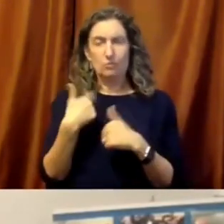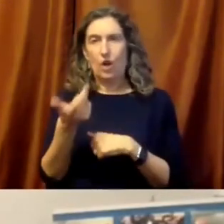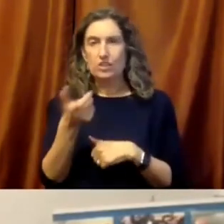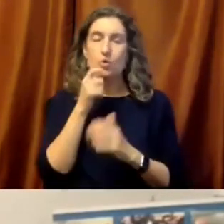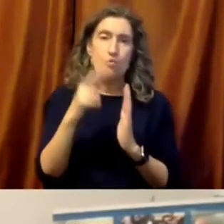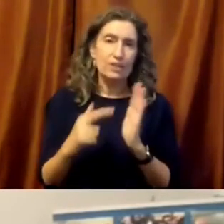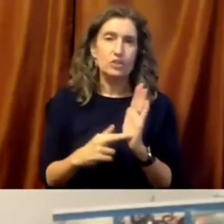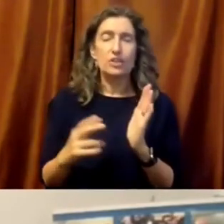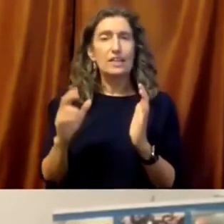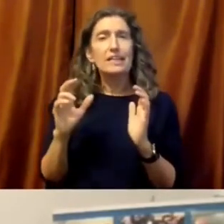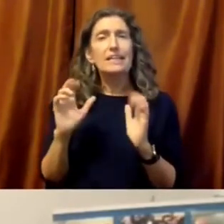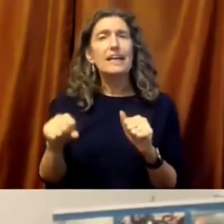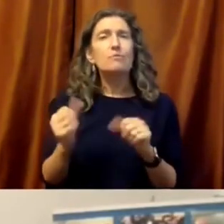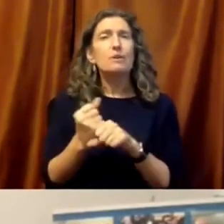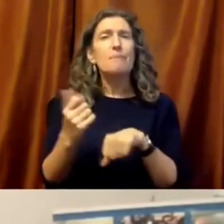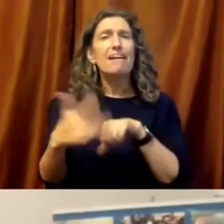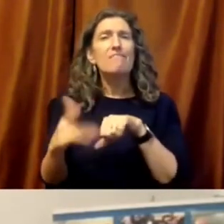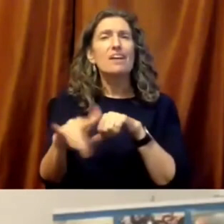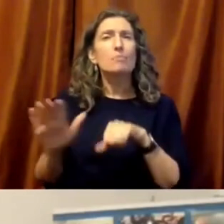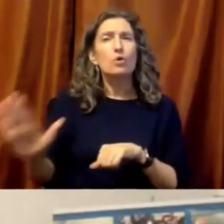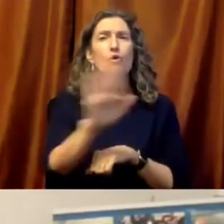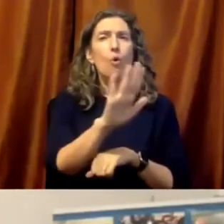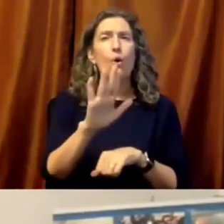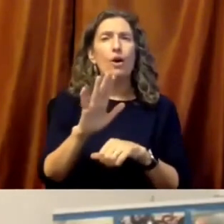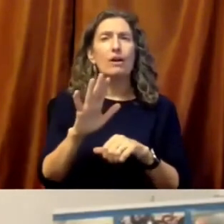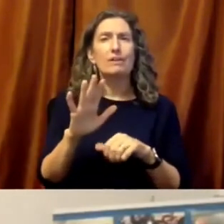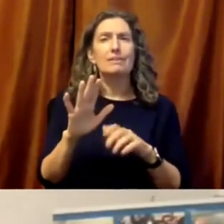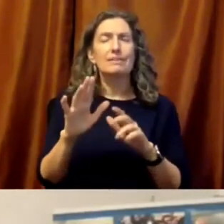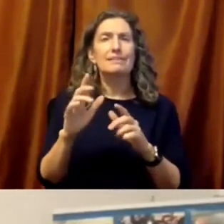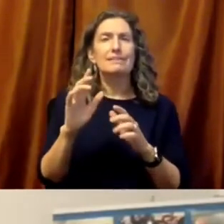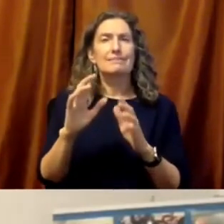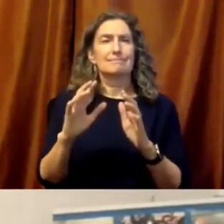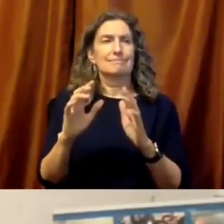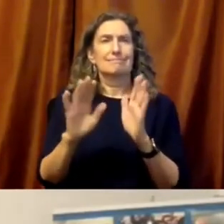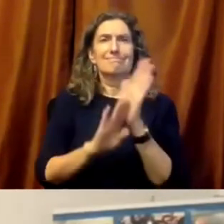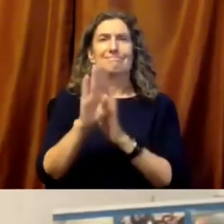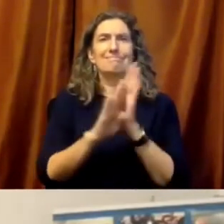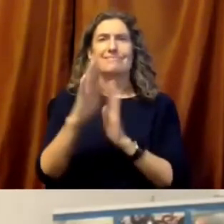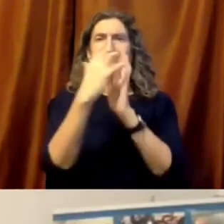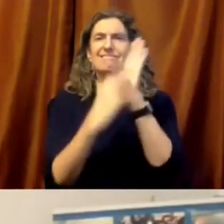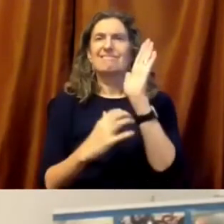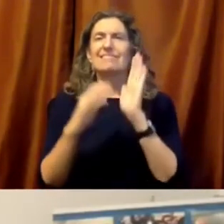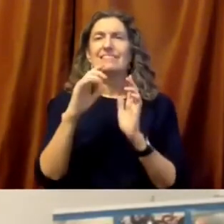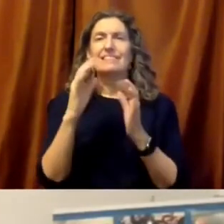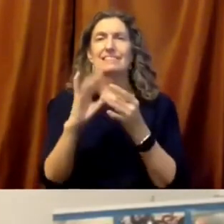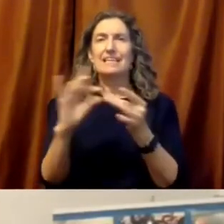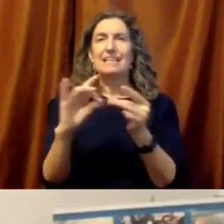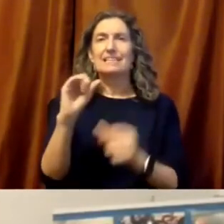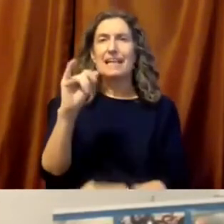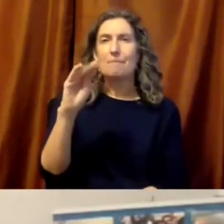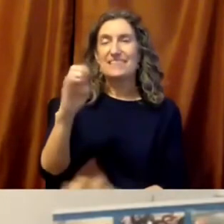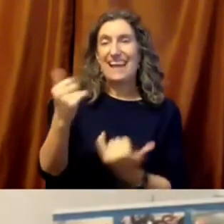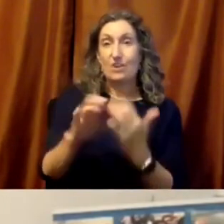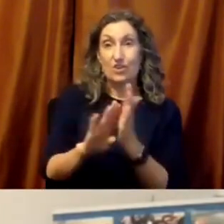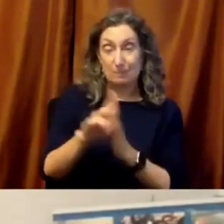people that have pre-registered or signed up in some way, the statement that will be coming, because